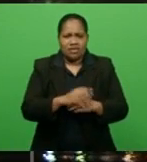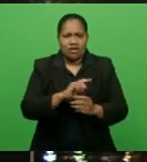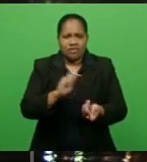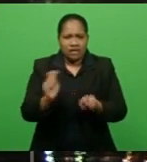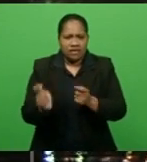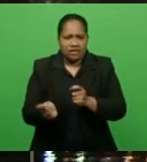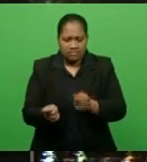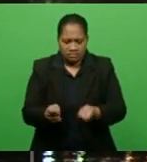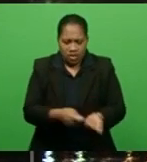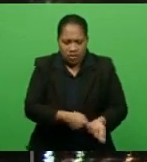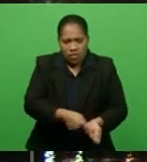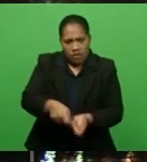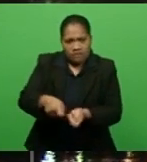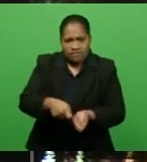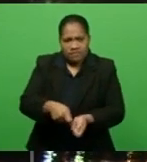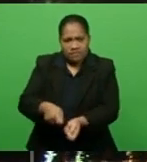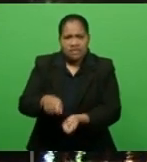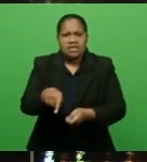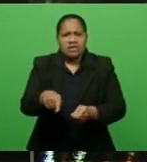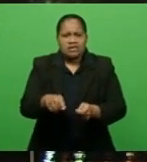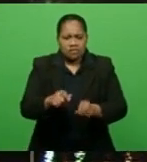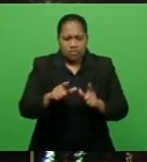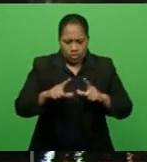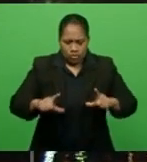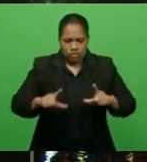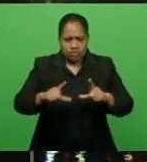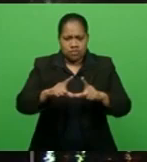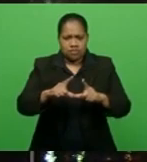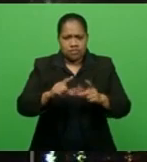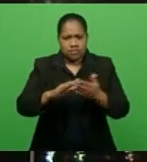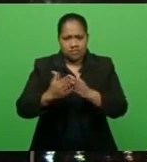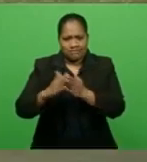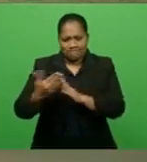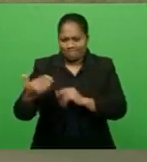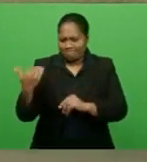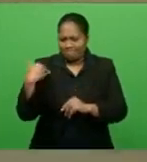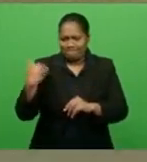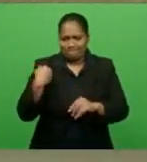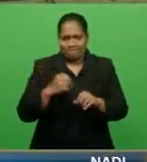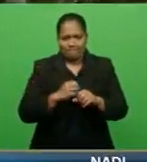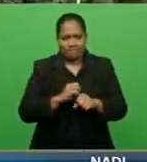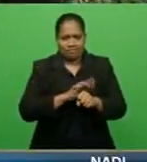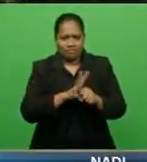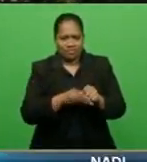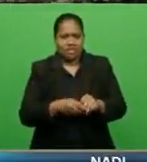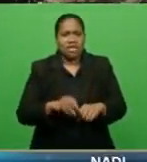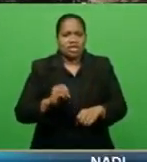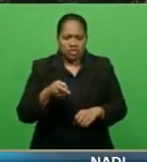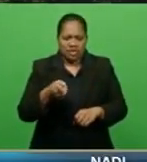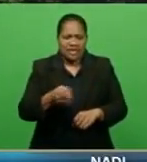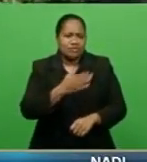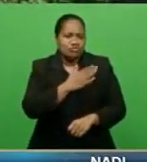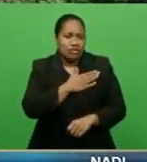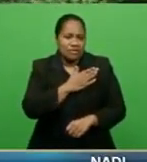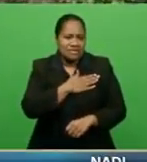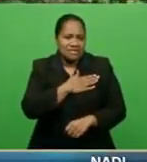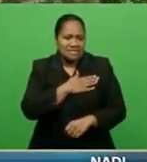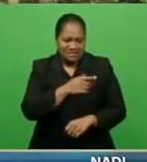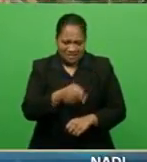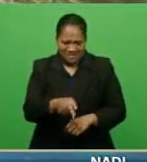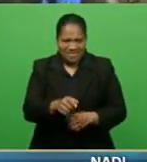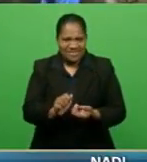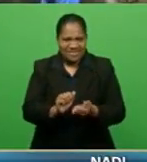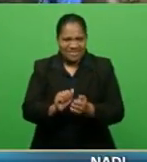will be given to the local community affected by the current pandemic. This charity golf event managed to raise around